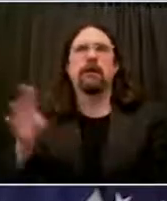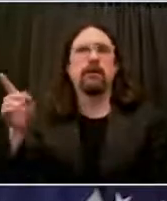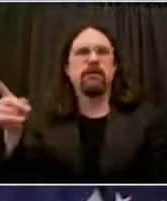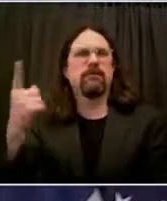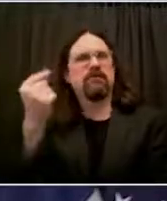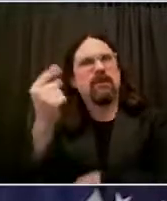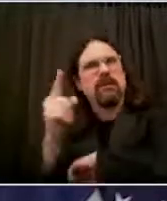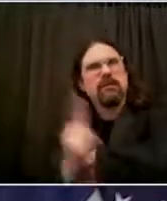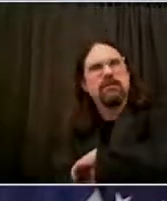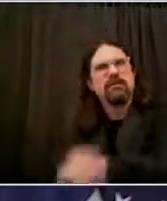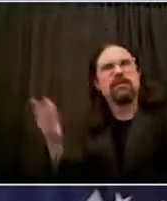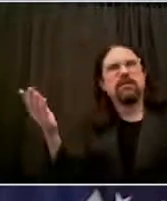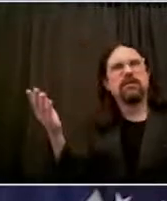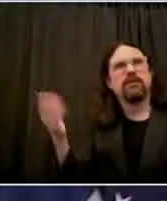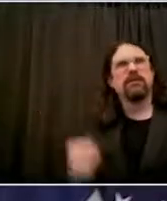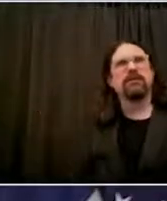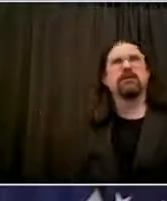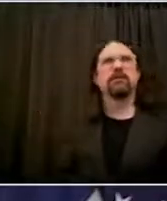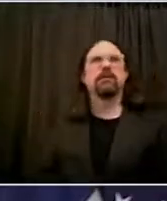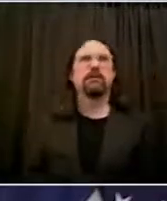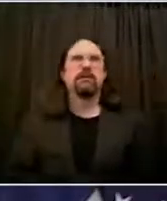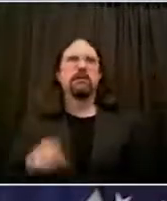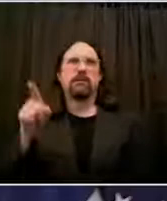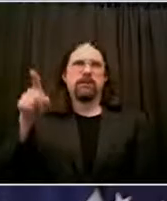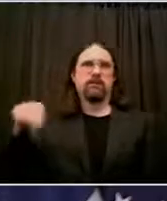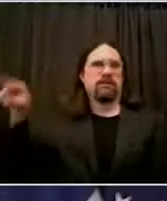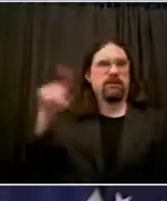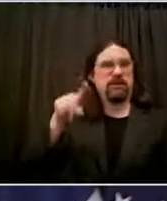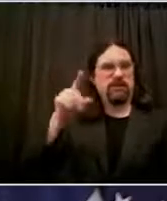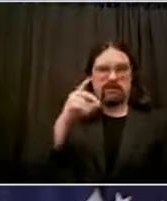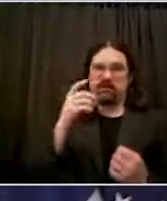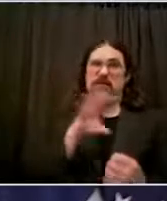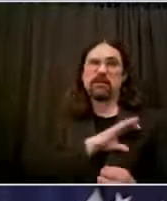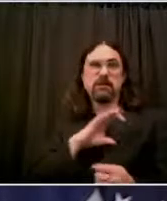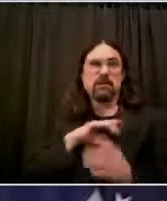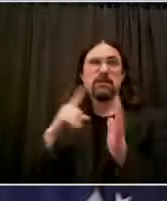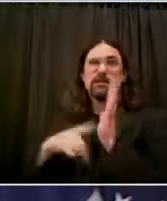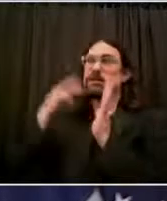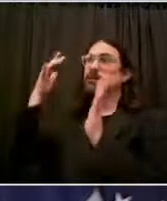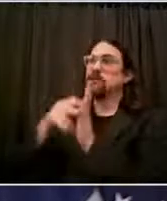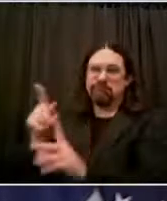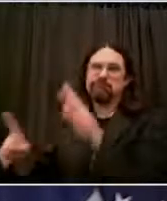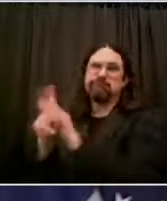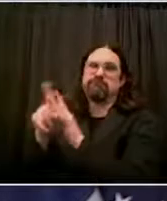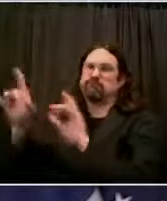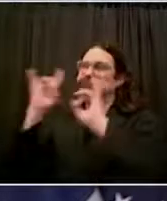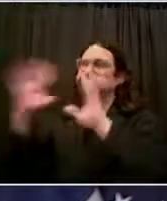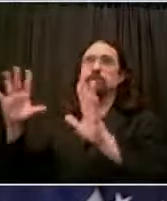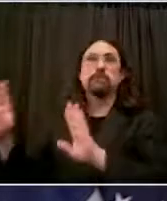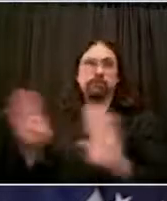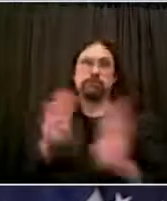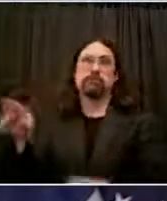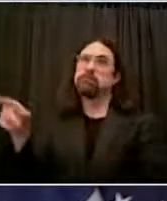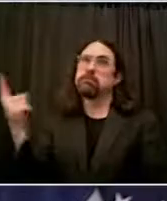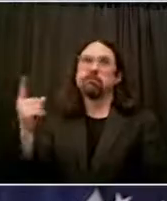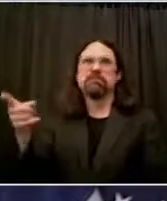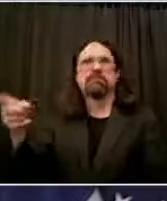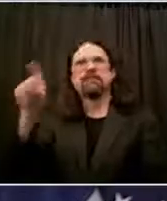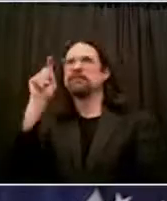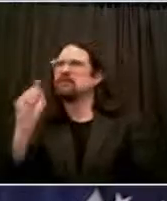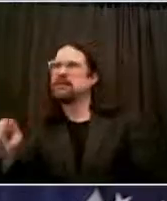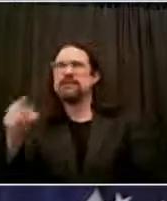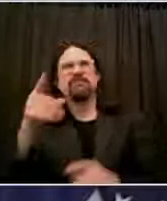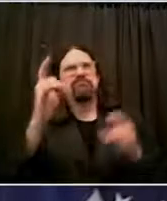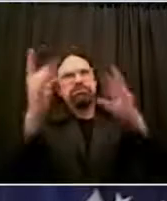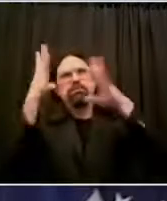police policy. We cannot make it okay. I think as a city in our past, it just became part of what happens. Another black